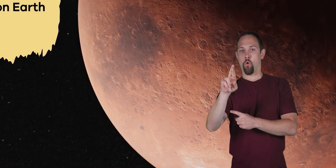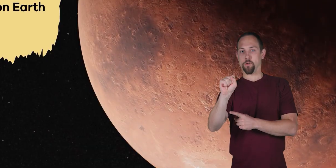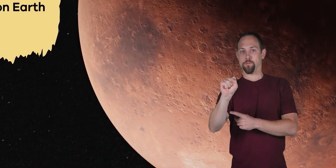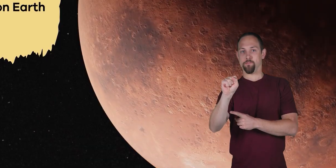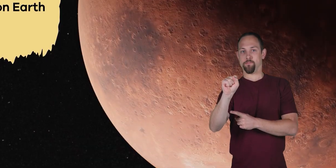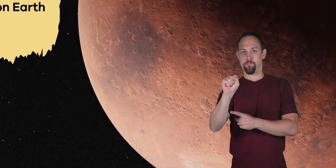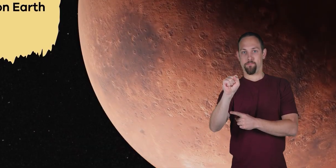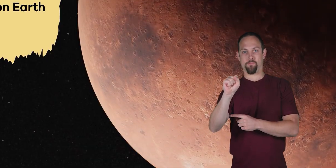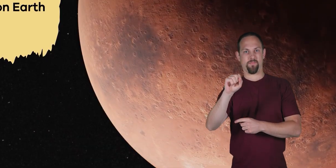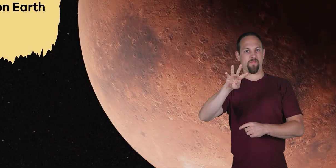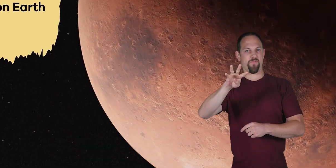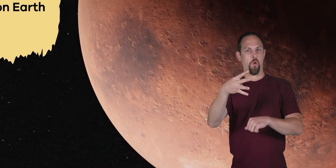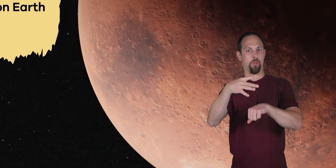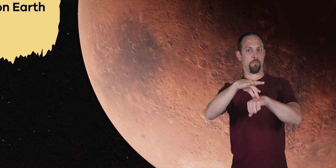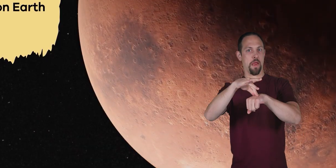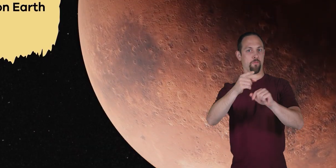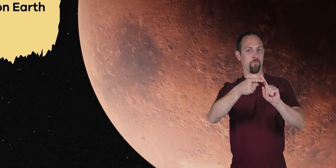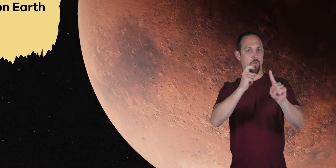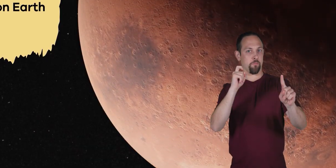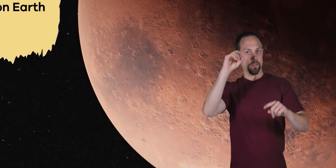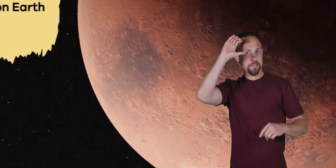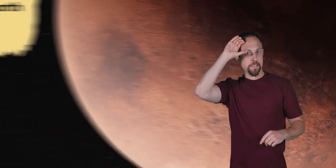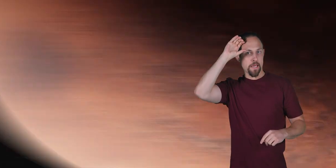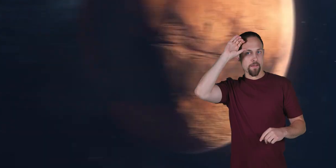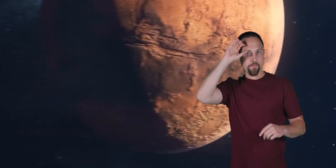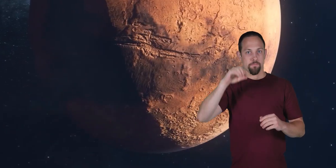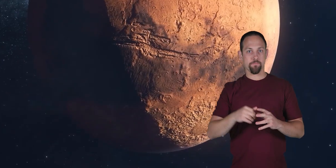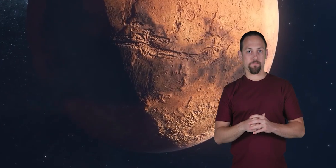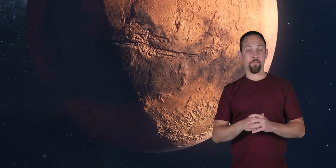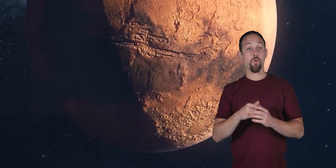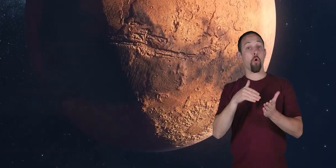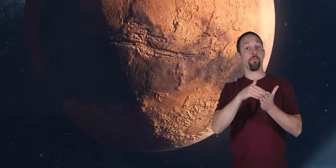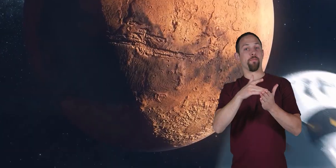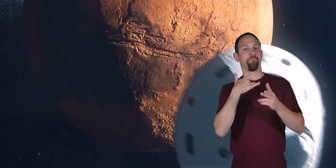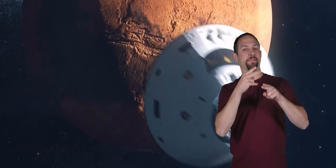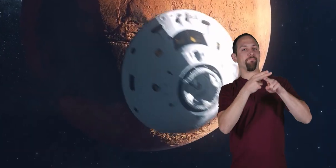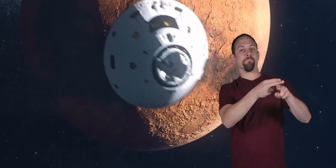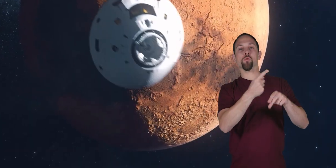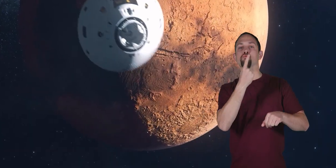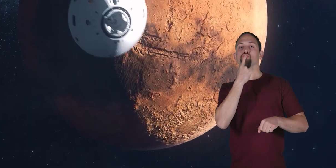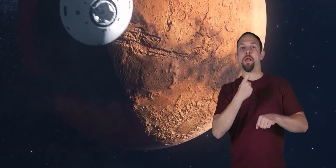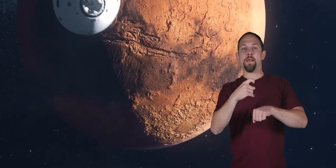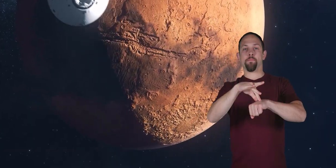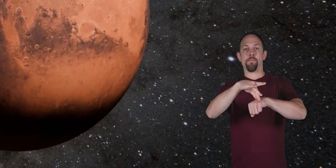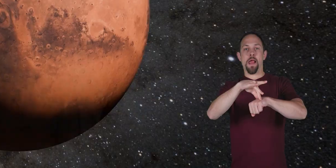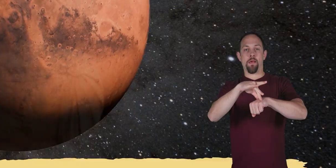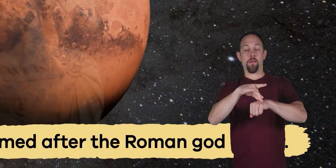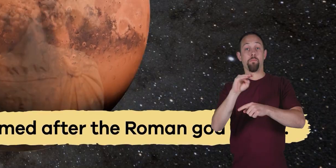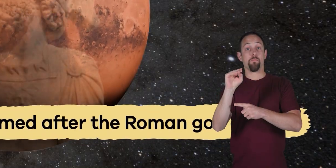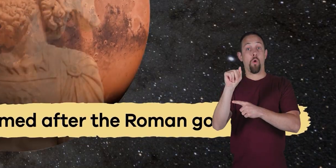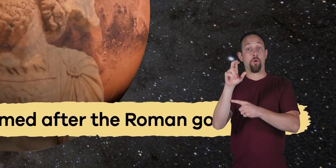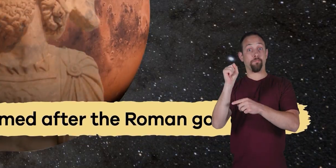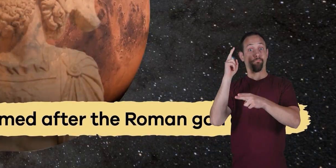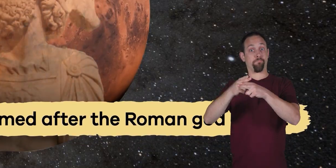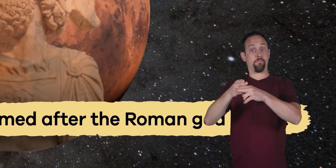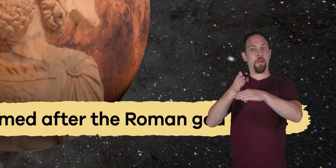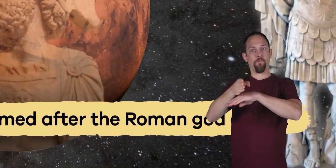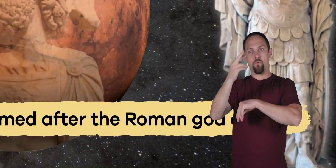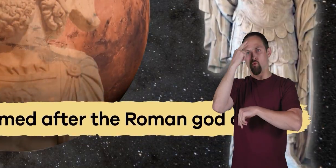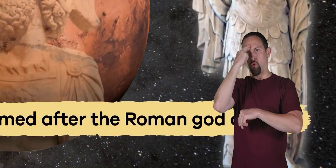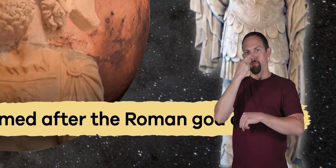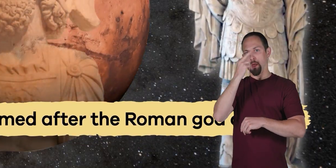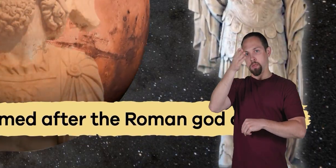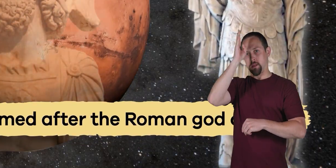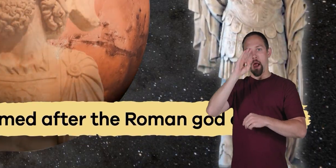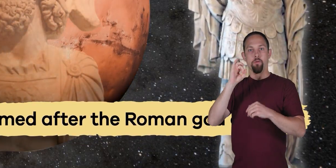Mars, the fourth planet from the Sun. Often called the Red Planet, Mars is named after